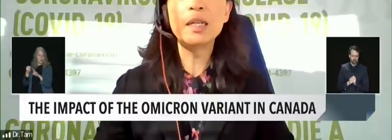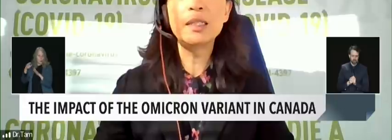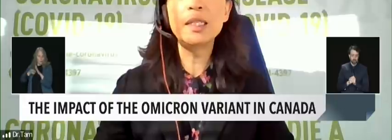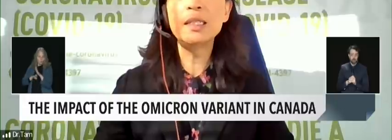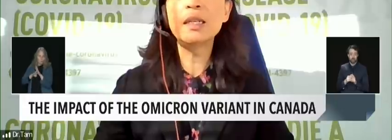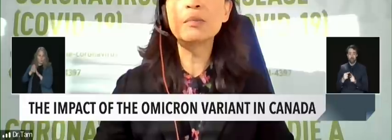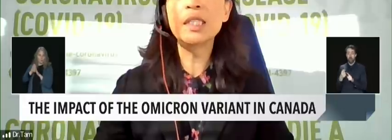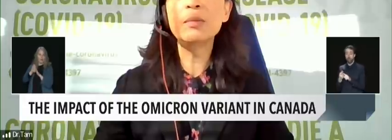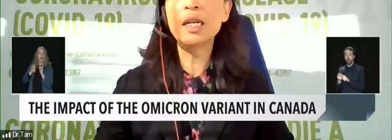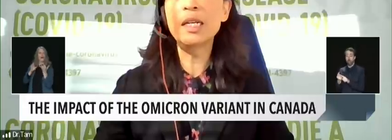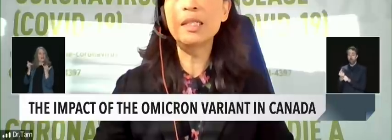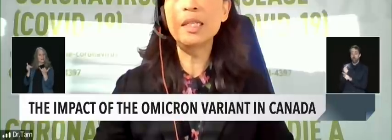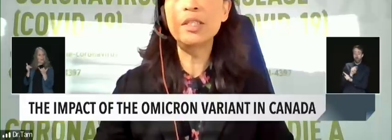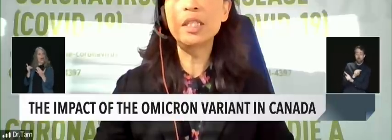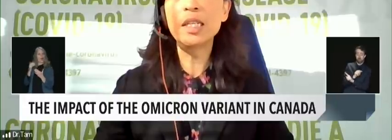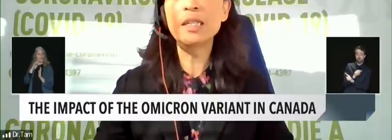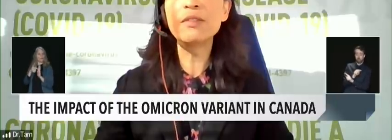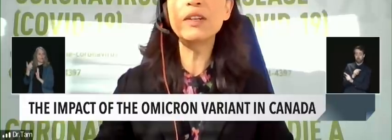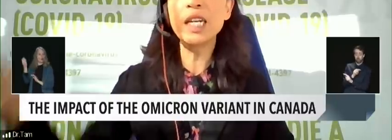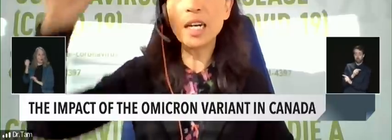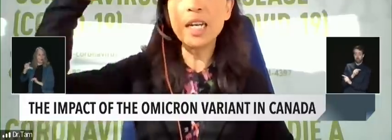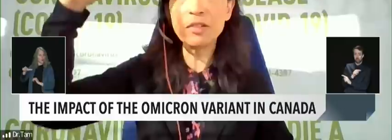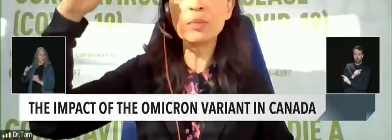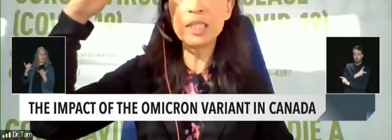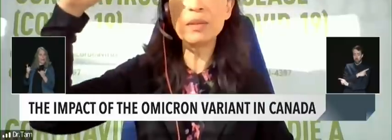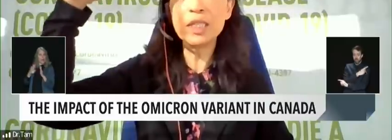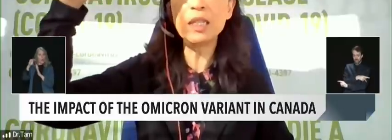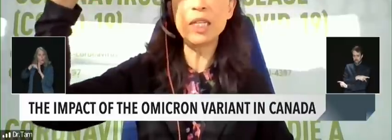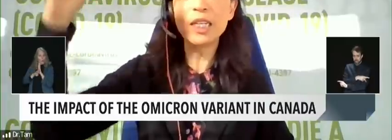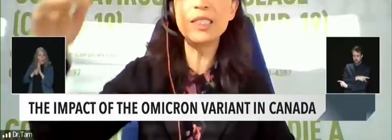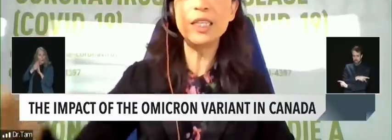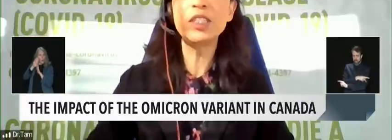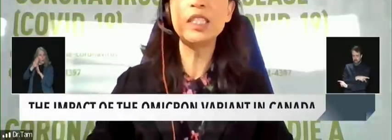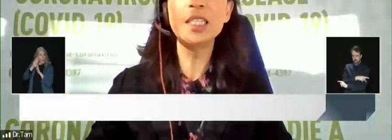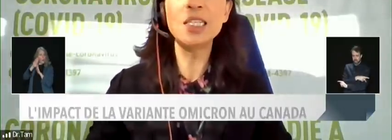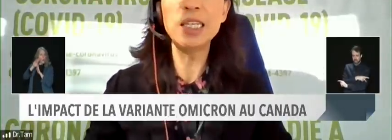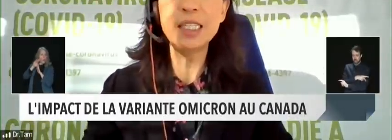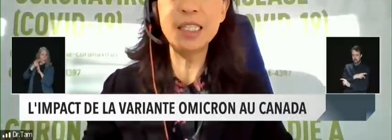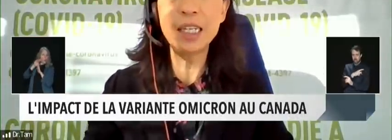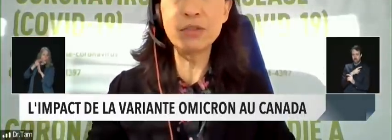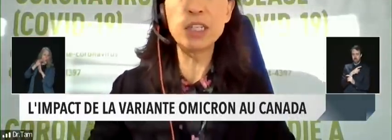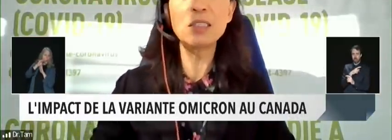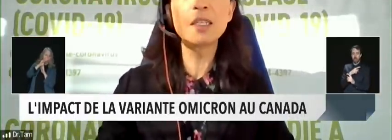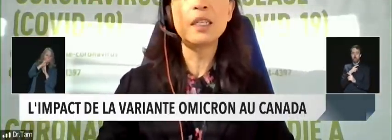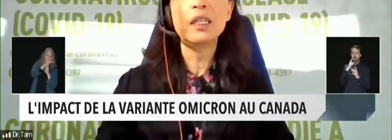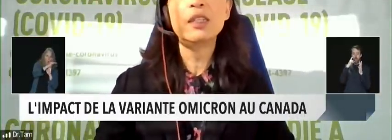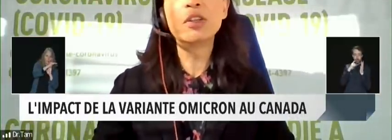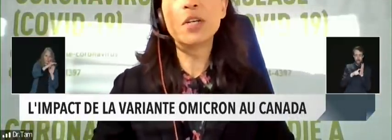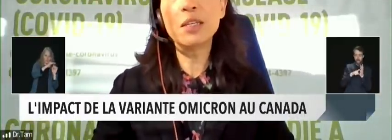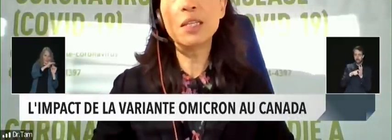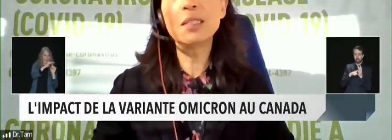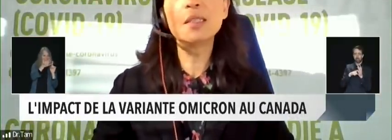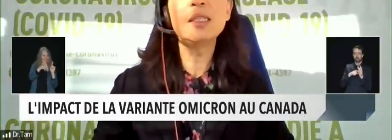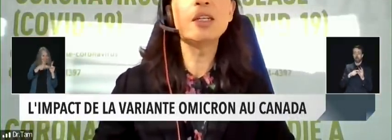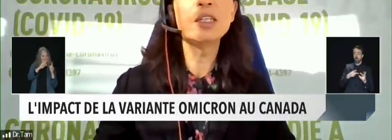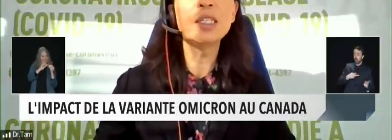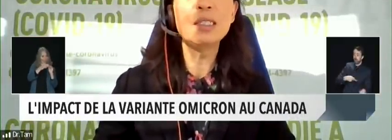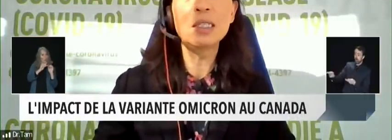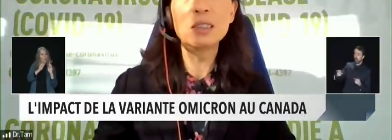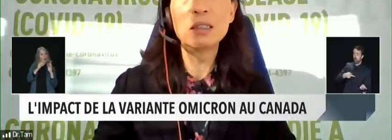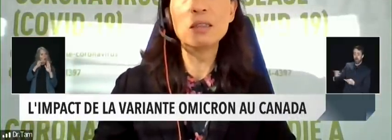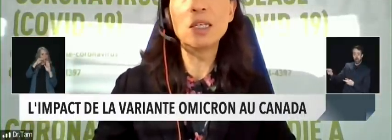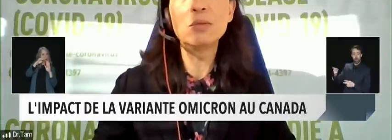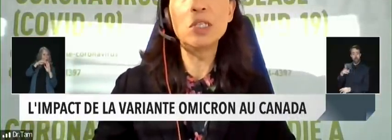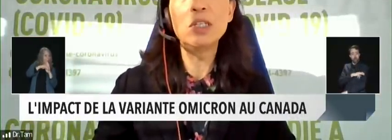are seeing some stabilisation at a very high level but some stabilisation in their daily case rates so I think this is the